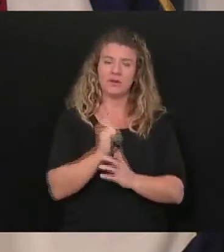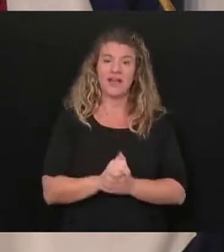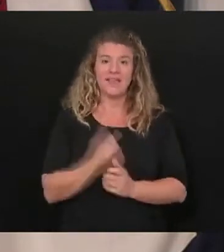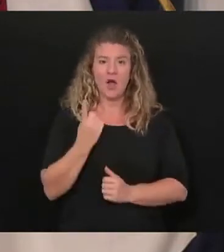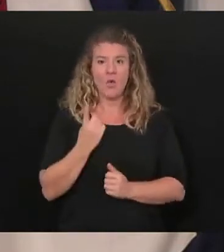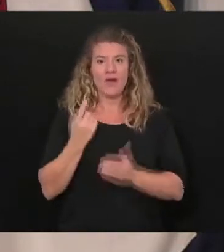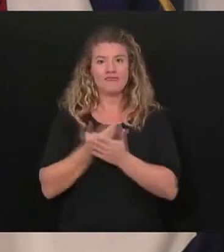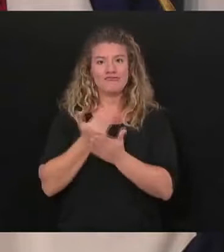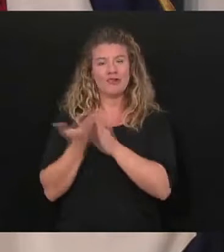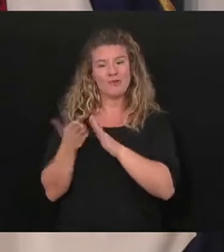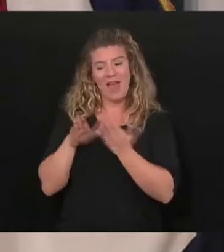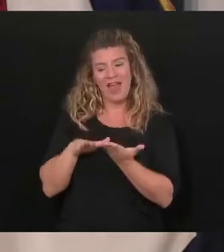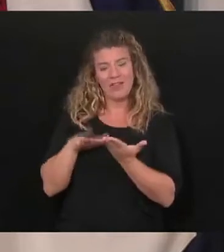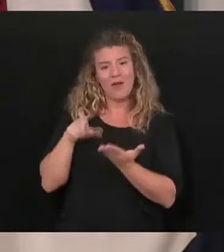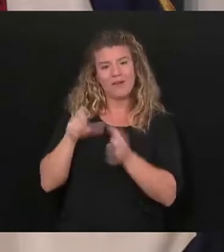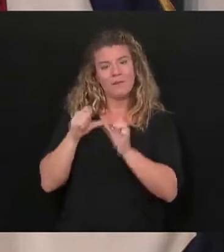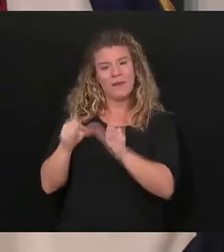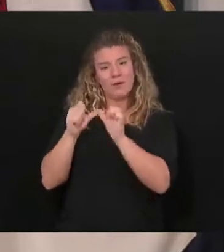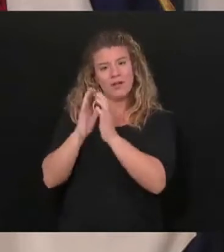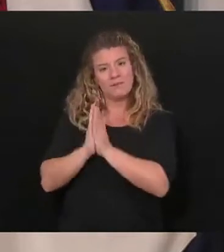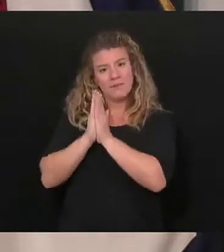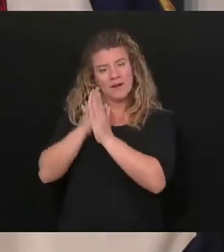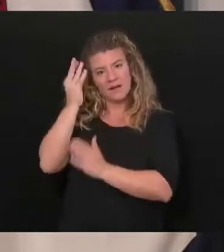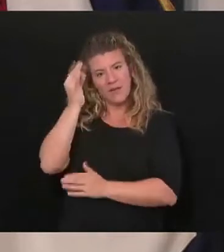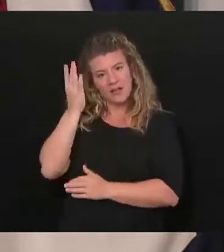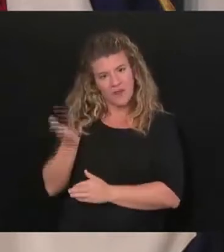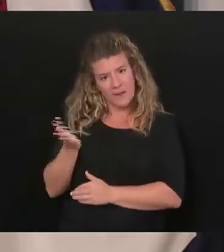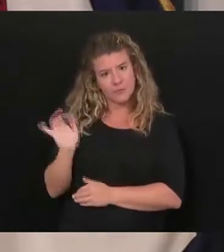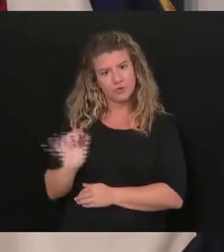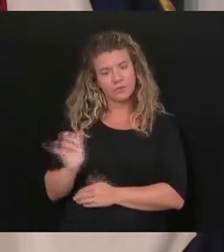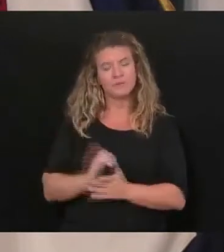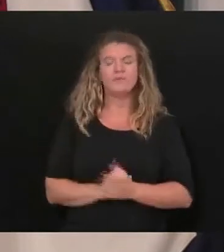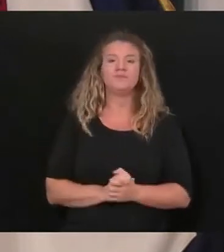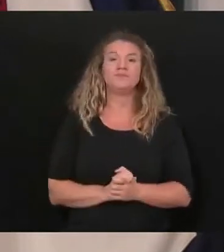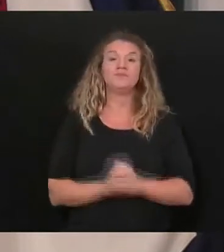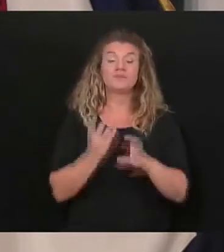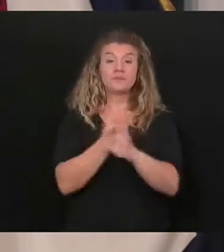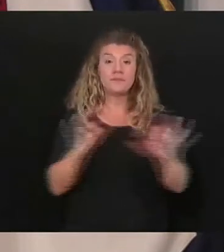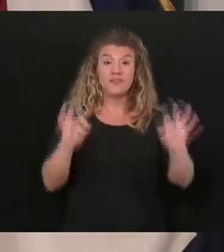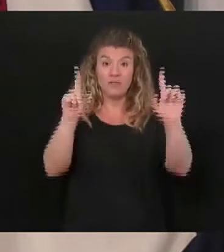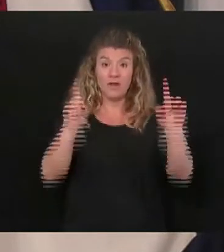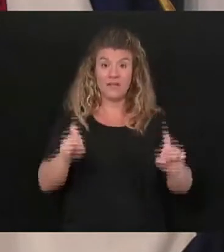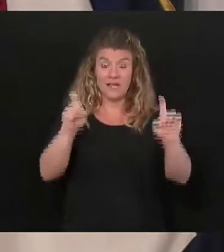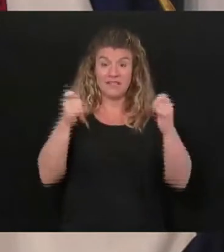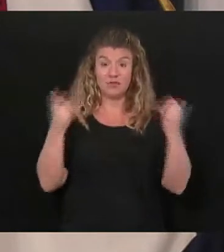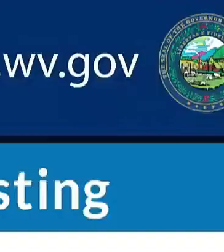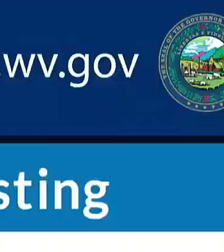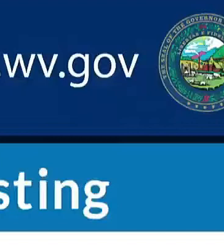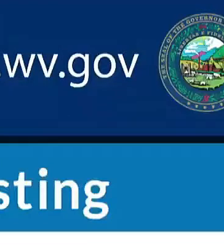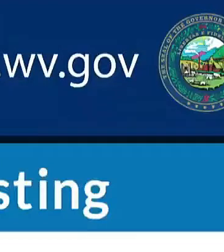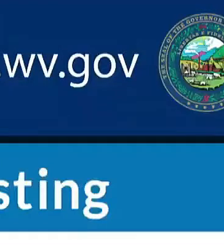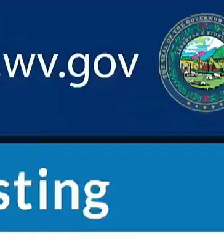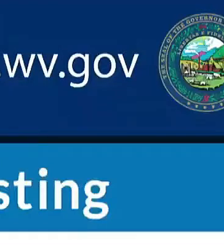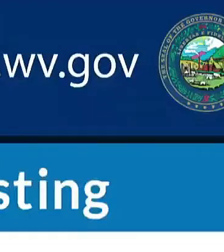lost in your thoughts and your prayers, please. As far as free testing, today we're in Lincoln County.